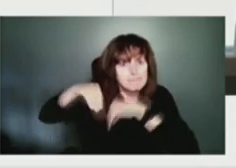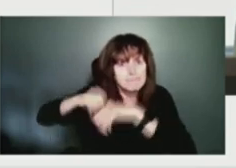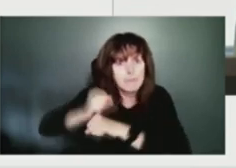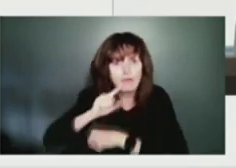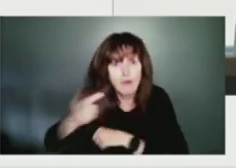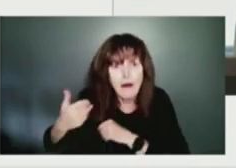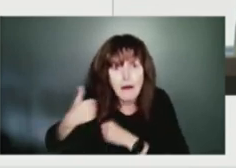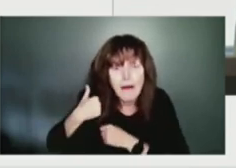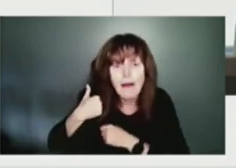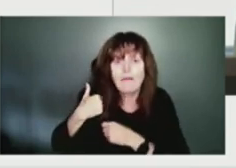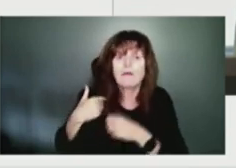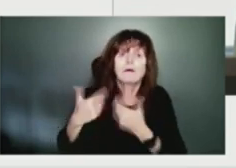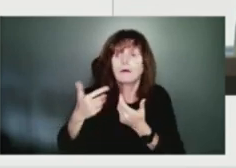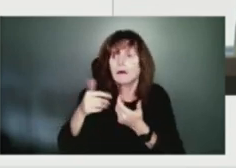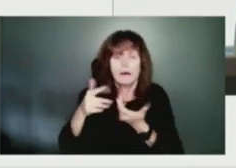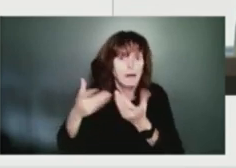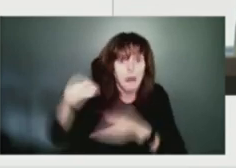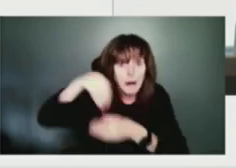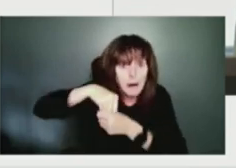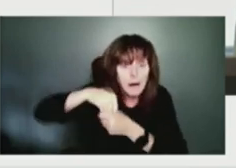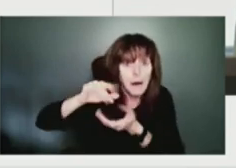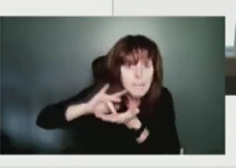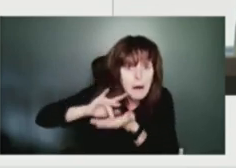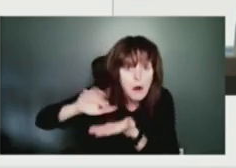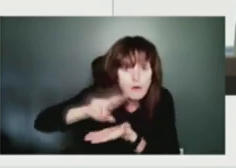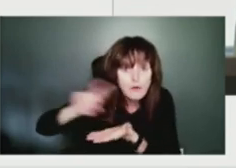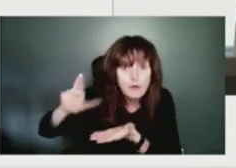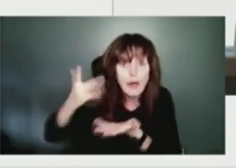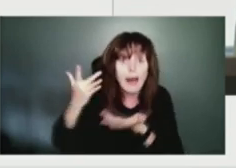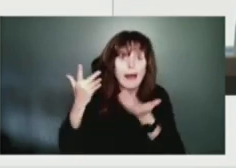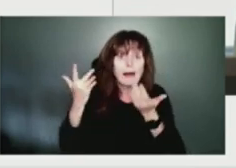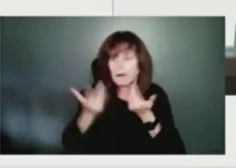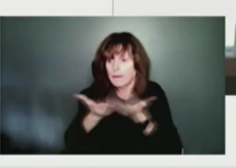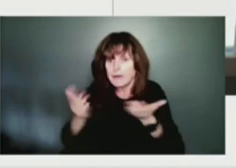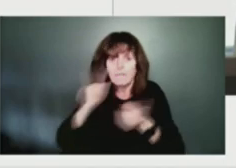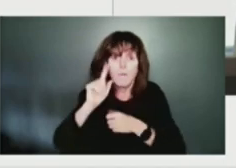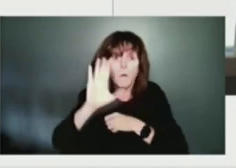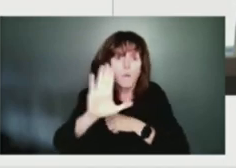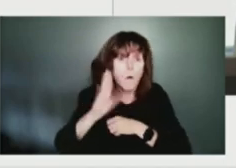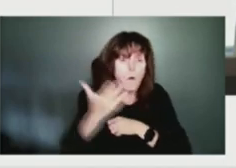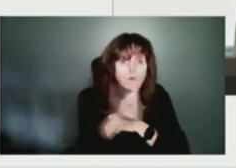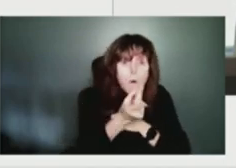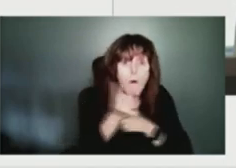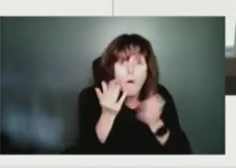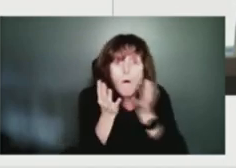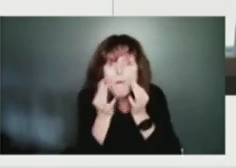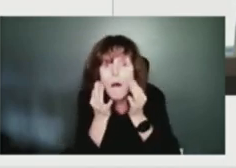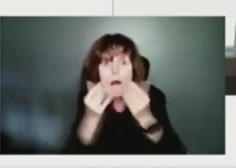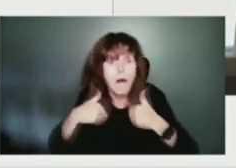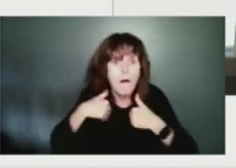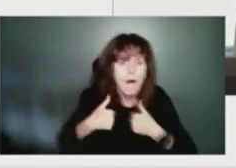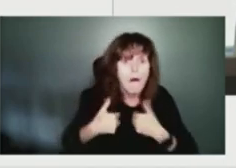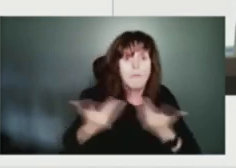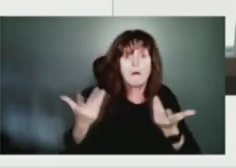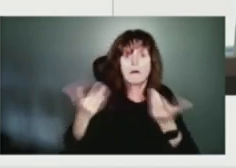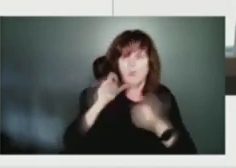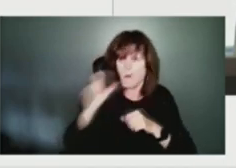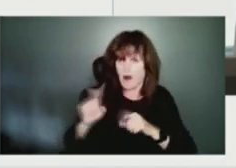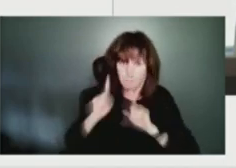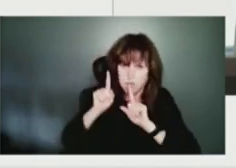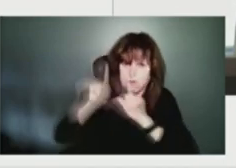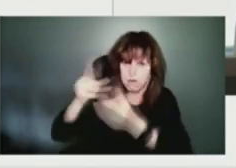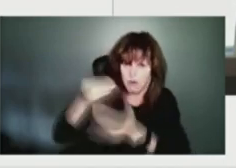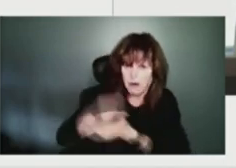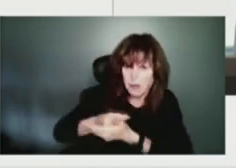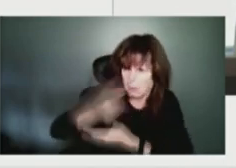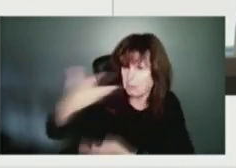hand, supplies for your pets. There's no need to go out and be extravagant in building a personal preparedness kit. It is what